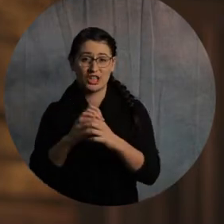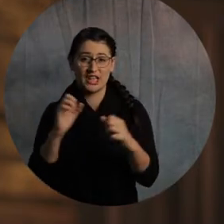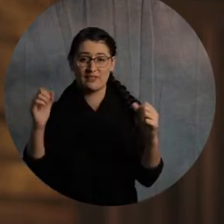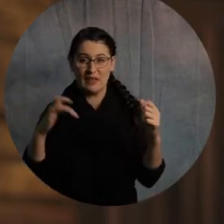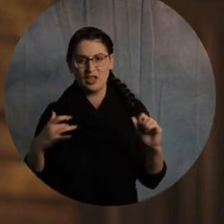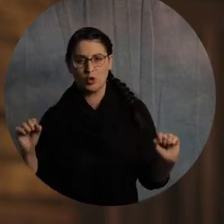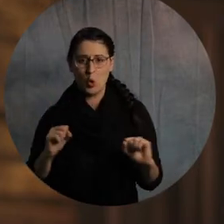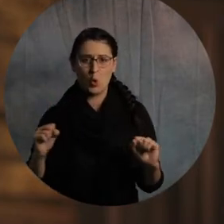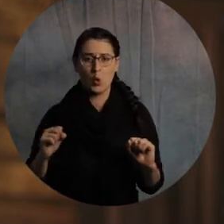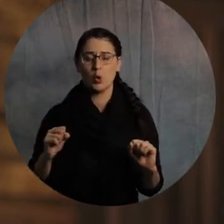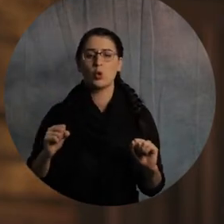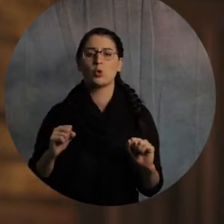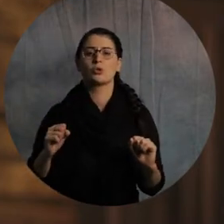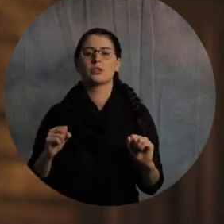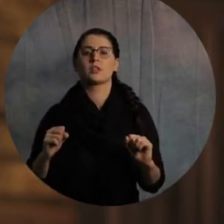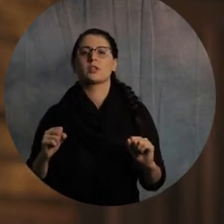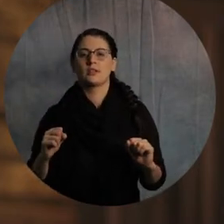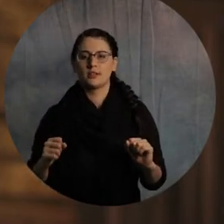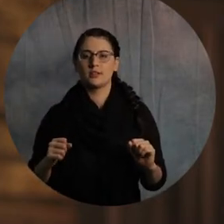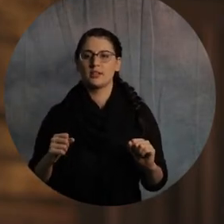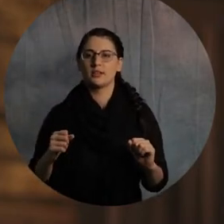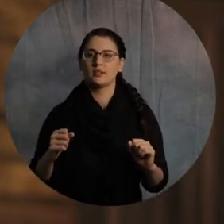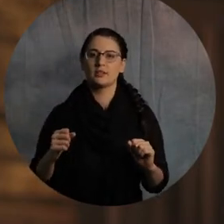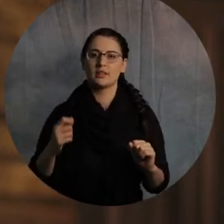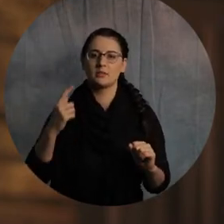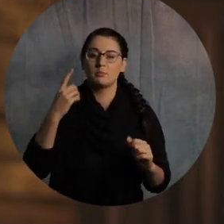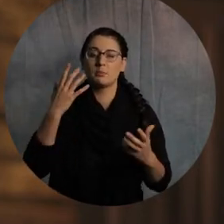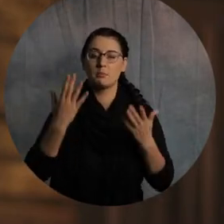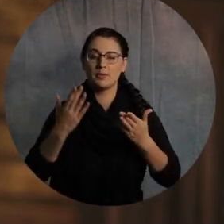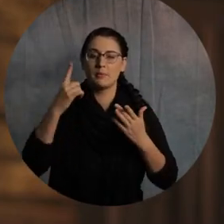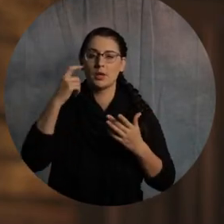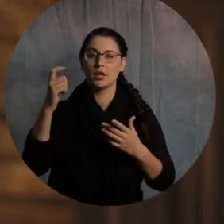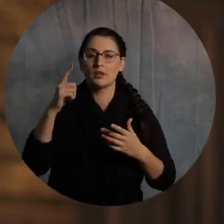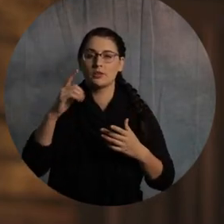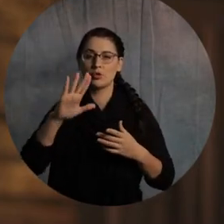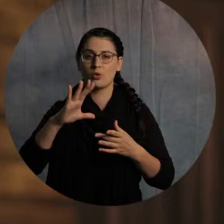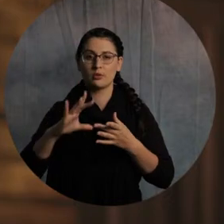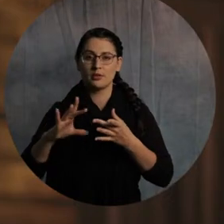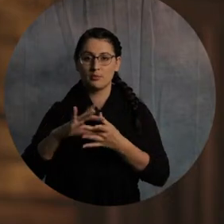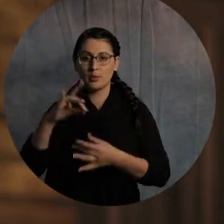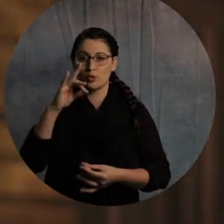happens when it gets warm spiritually. Anyway. All right. So, I don't know who's listening.